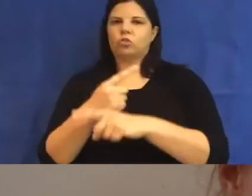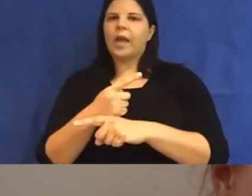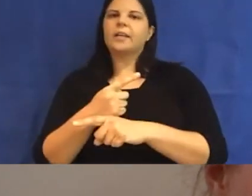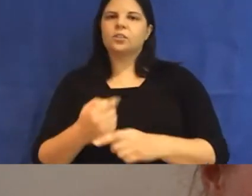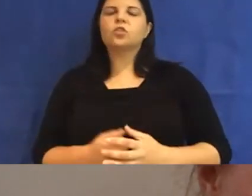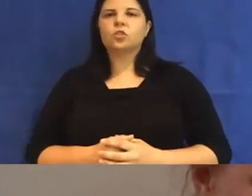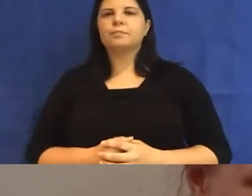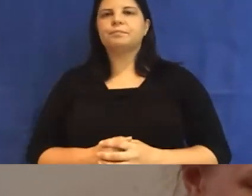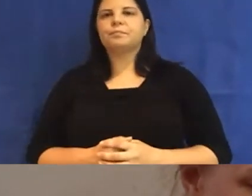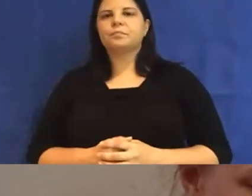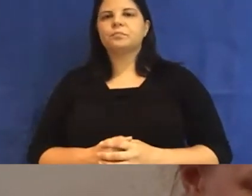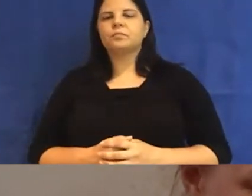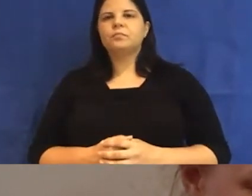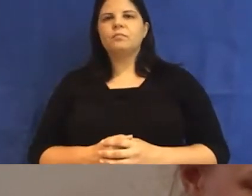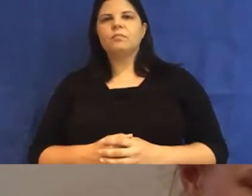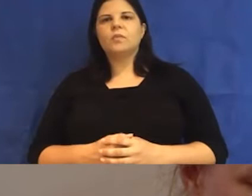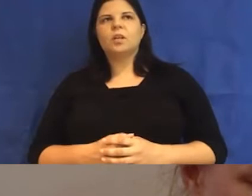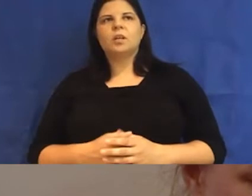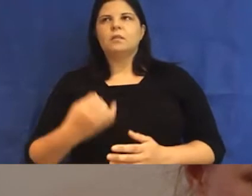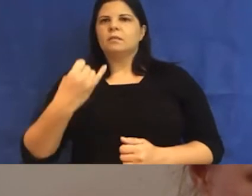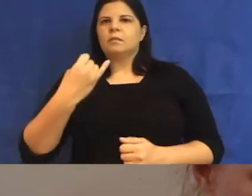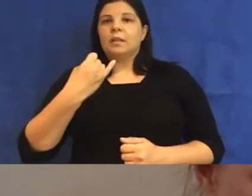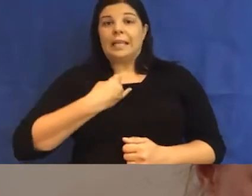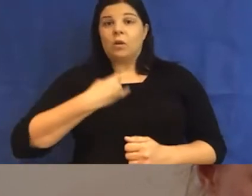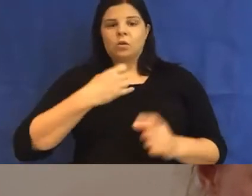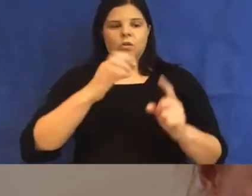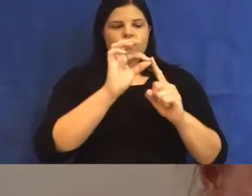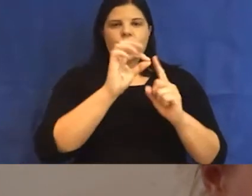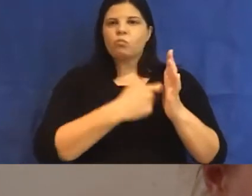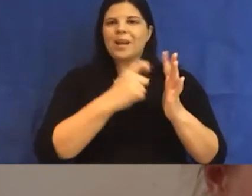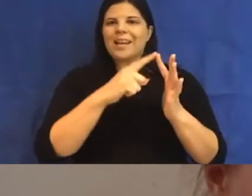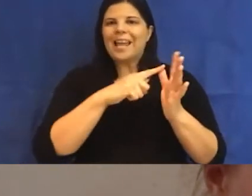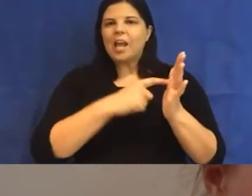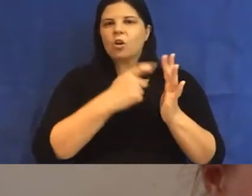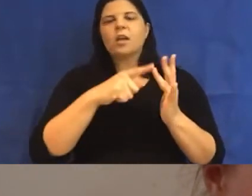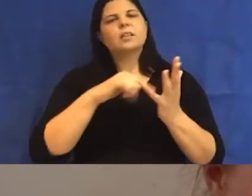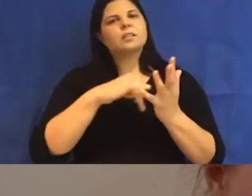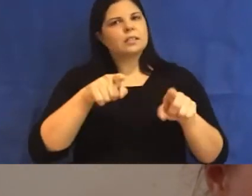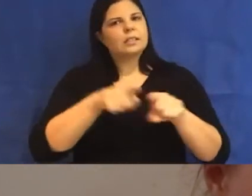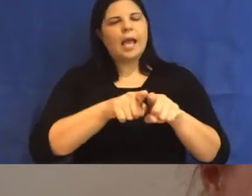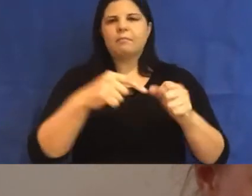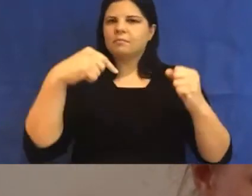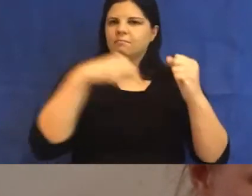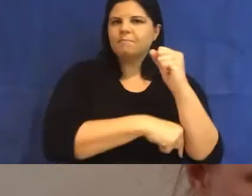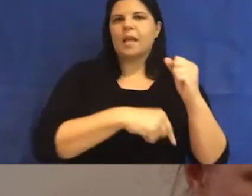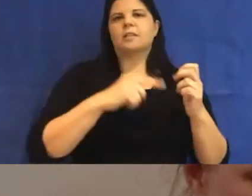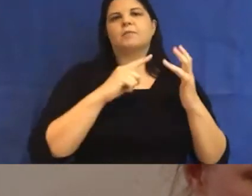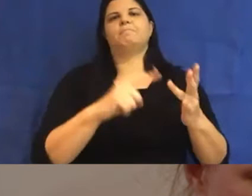The guilt of the precarious is like debt. And as Fred Moten and Stefano Harni show us, debt proliferates.